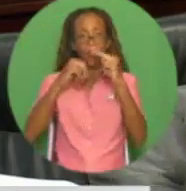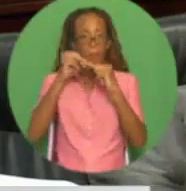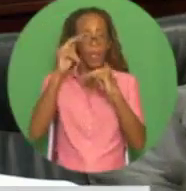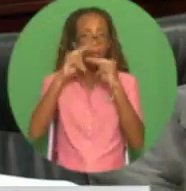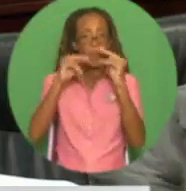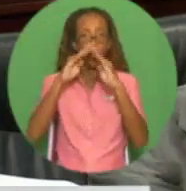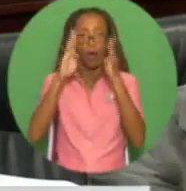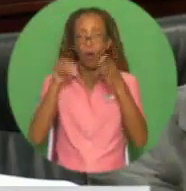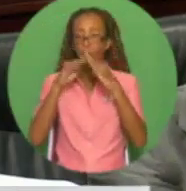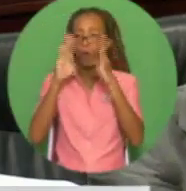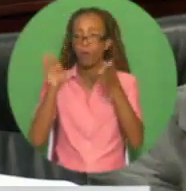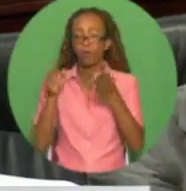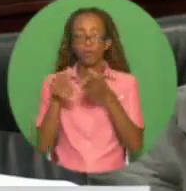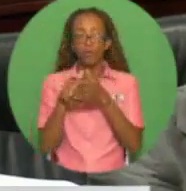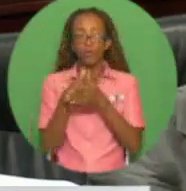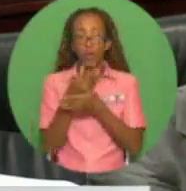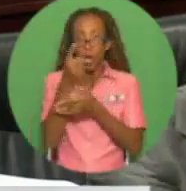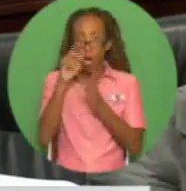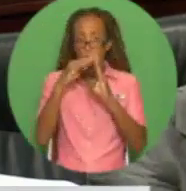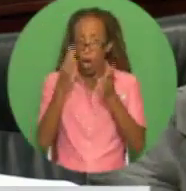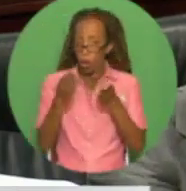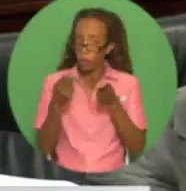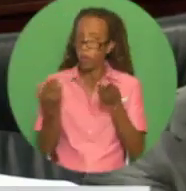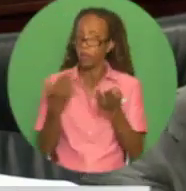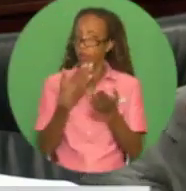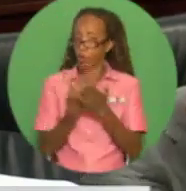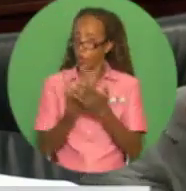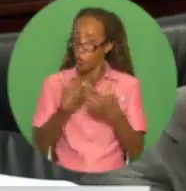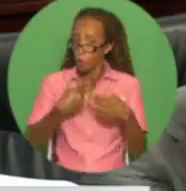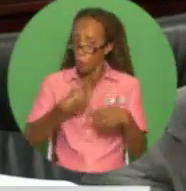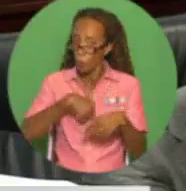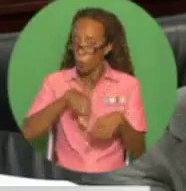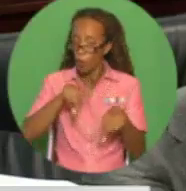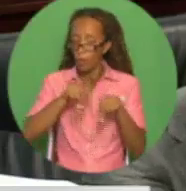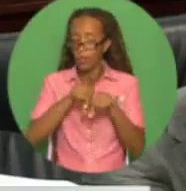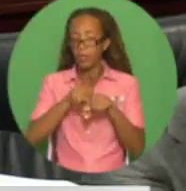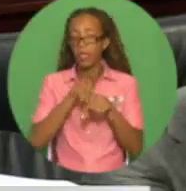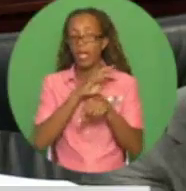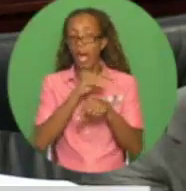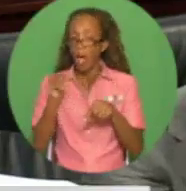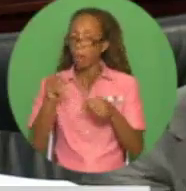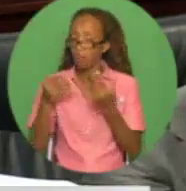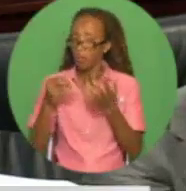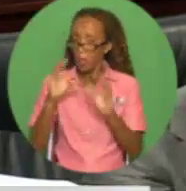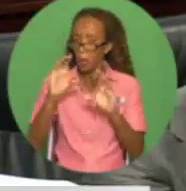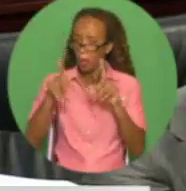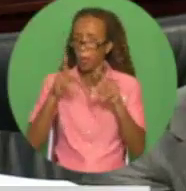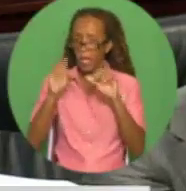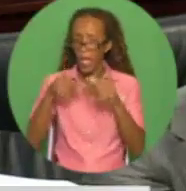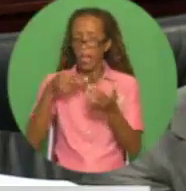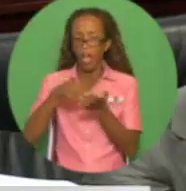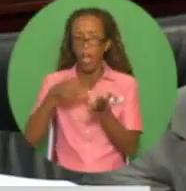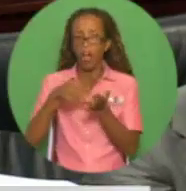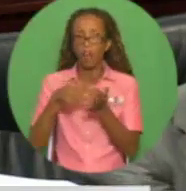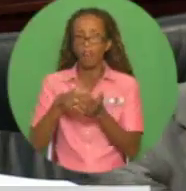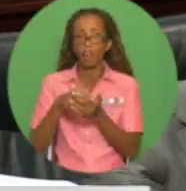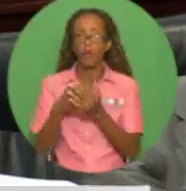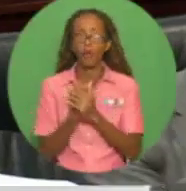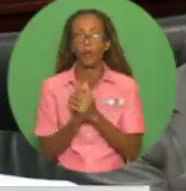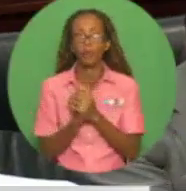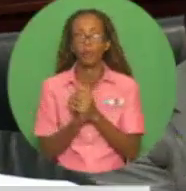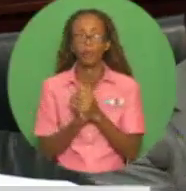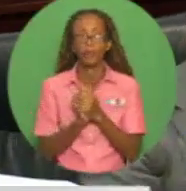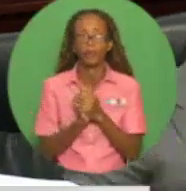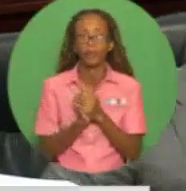anchored on affordable and good quality housing, which our low- to middle-income recipients could not